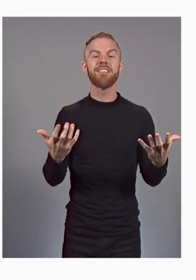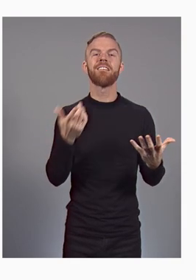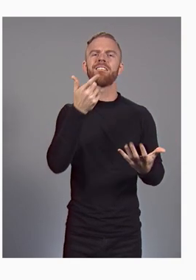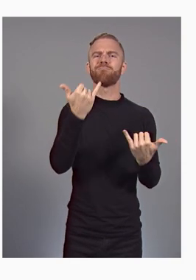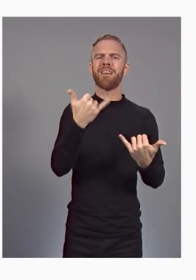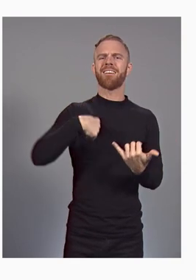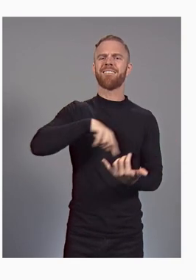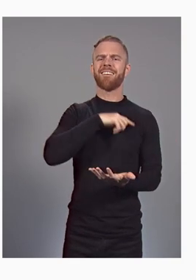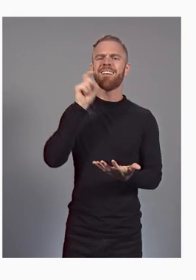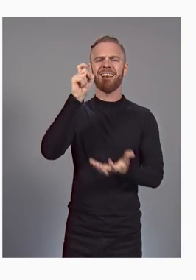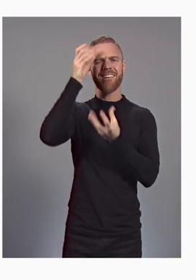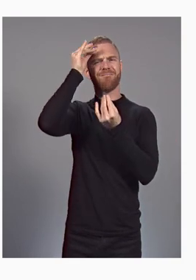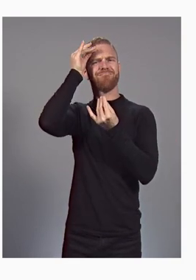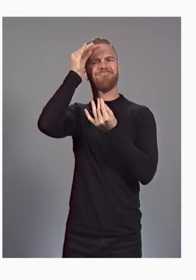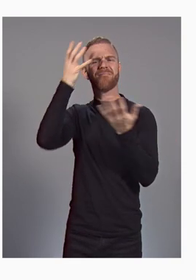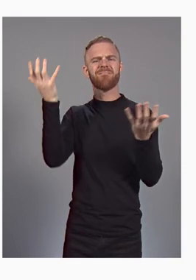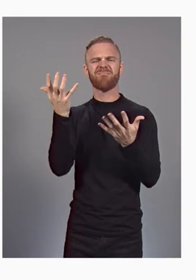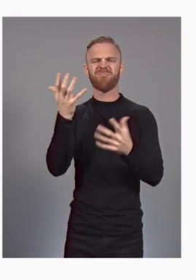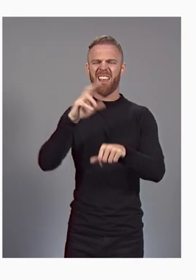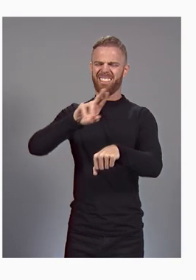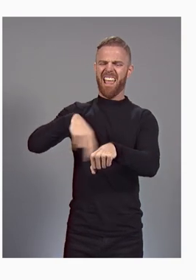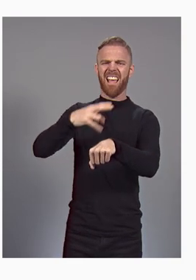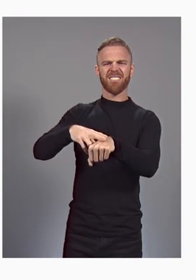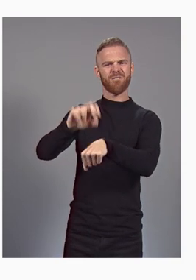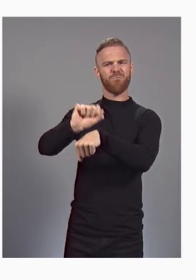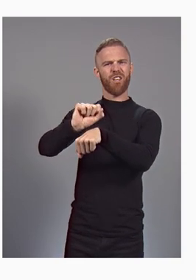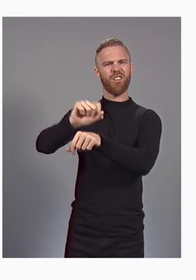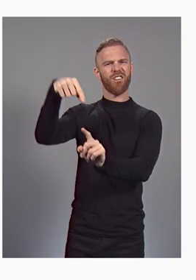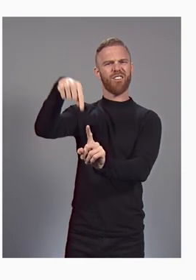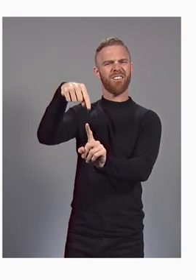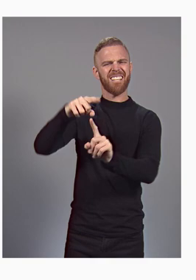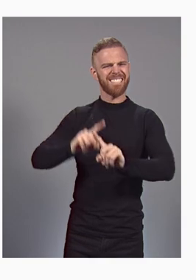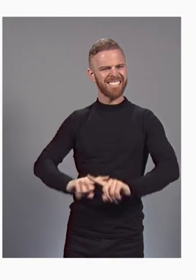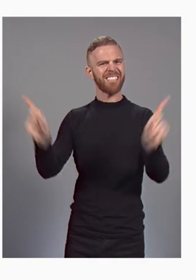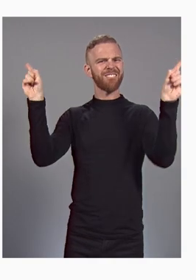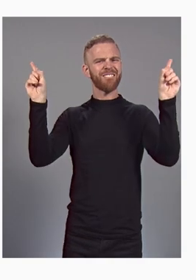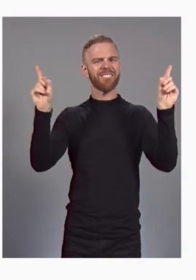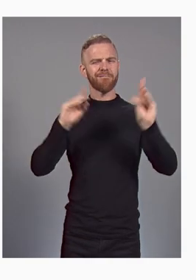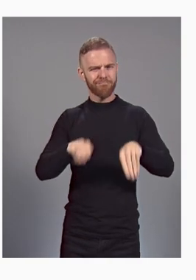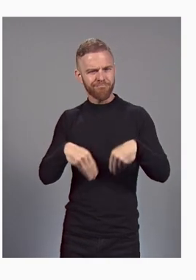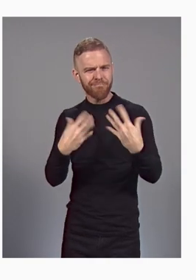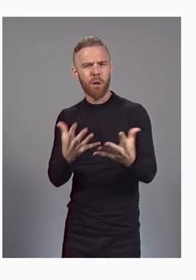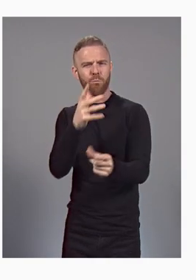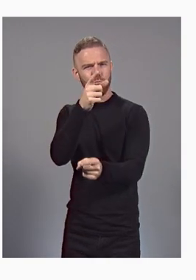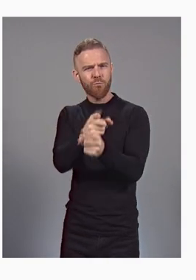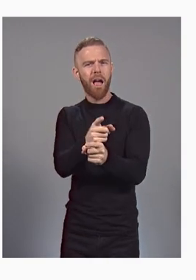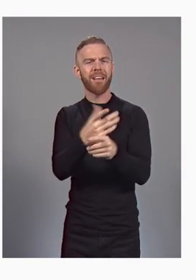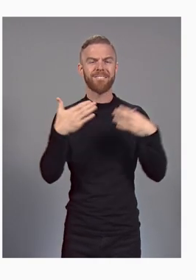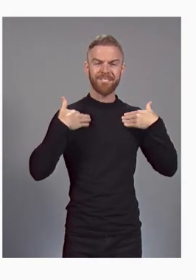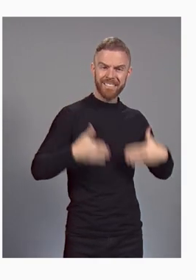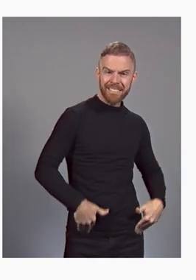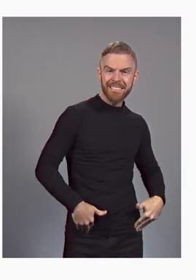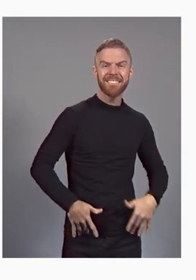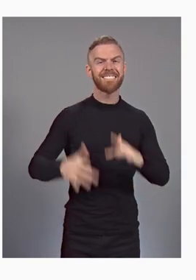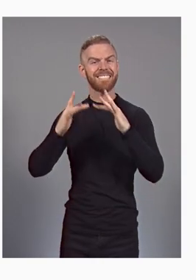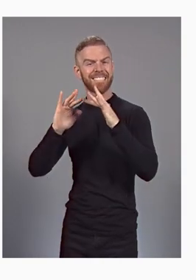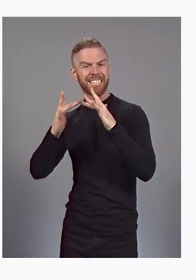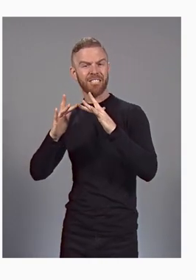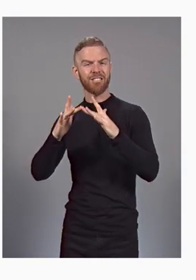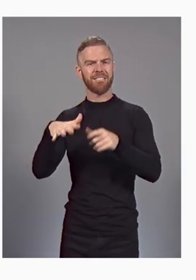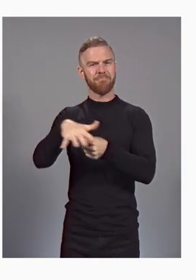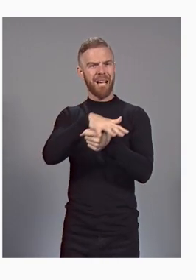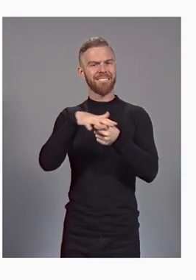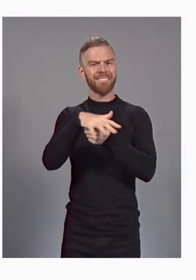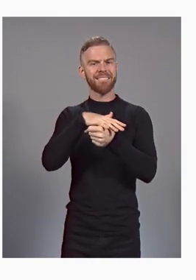Today, we need to think about the nature of work a bit differently, to provide the right physical and